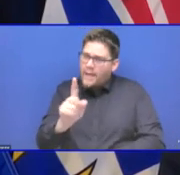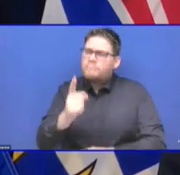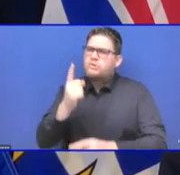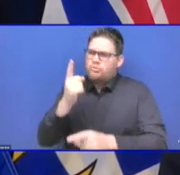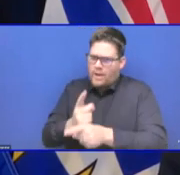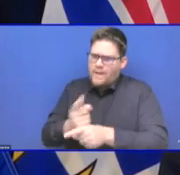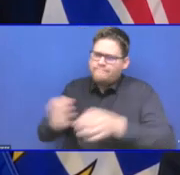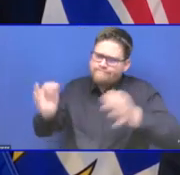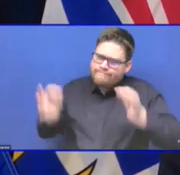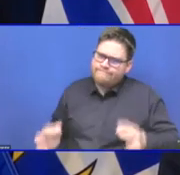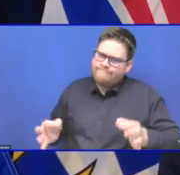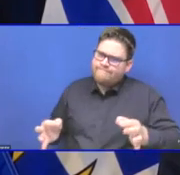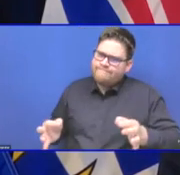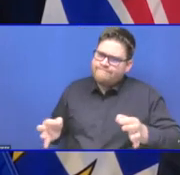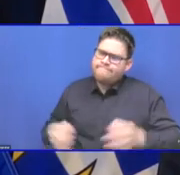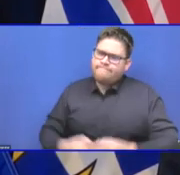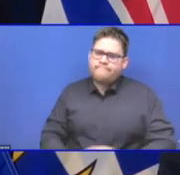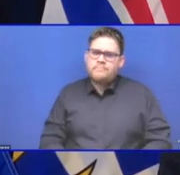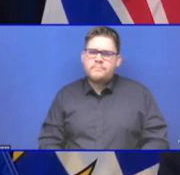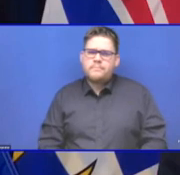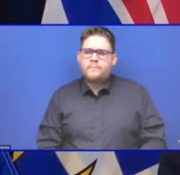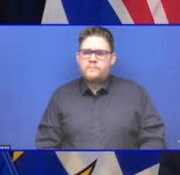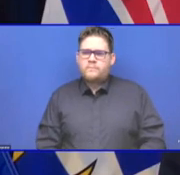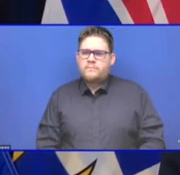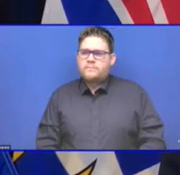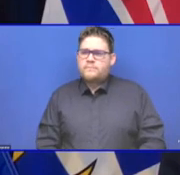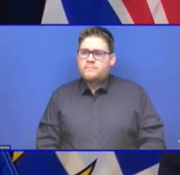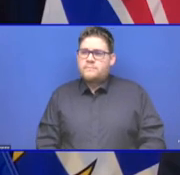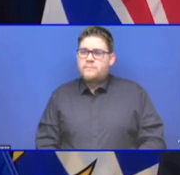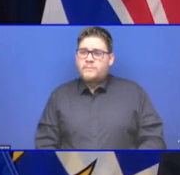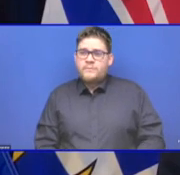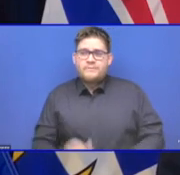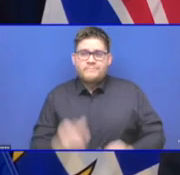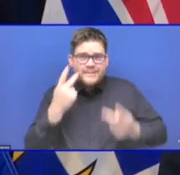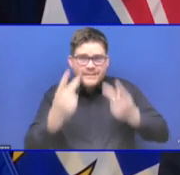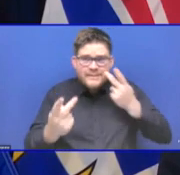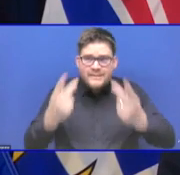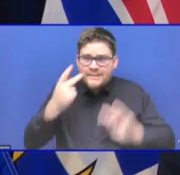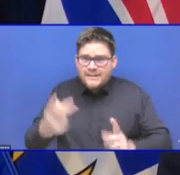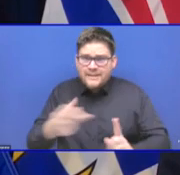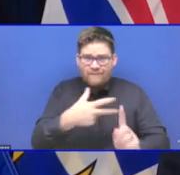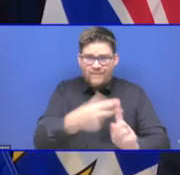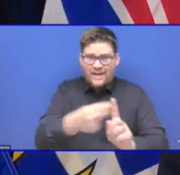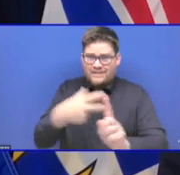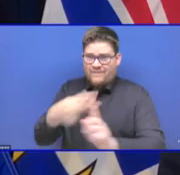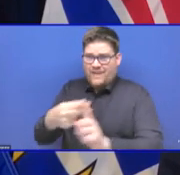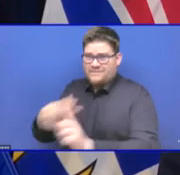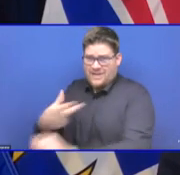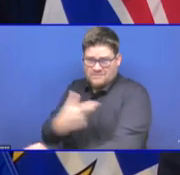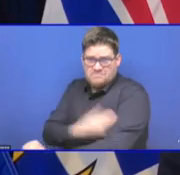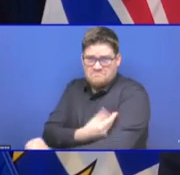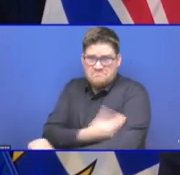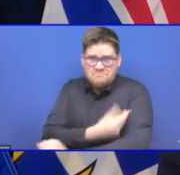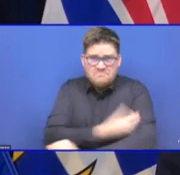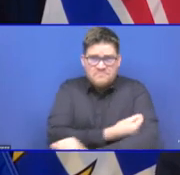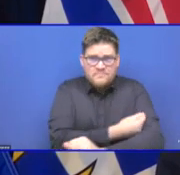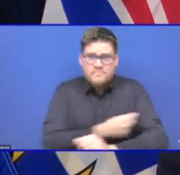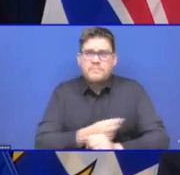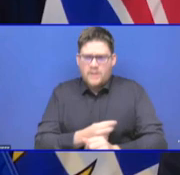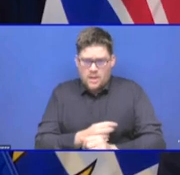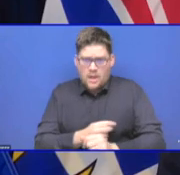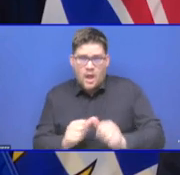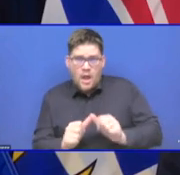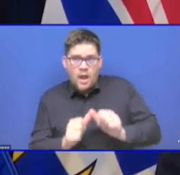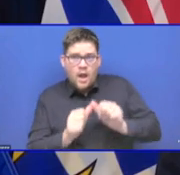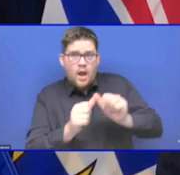in long-term care and assisted living today, 100% of the workers are vaccinated. It means to visit someone in long-term